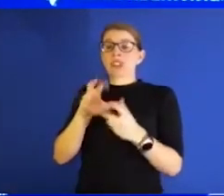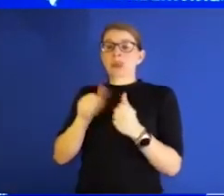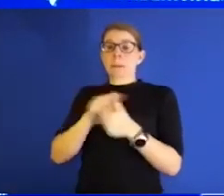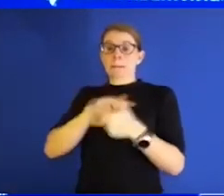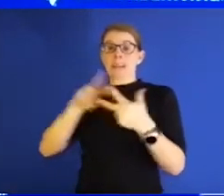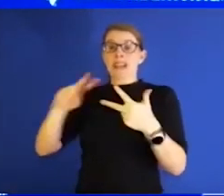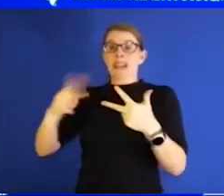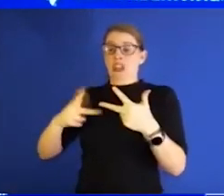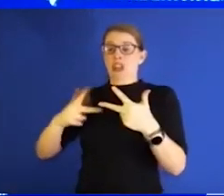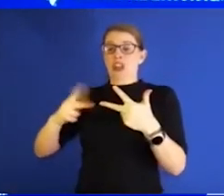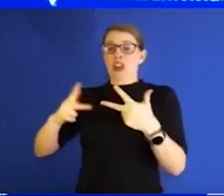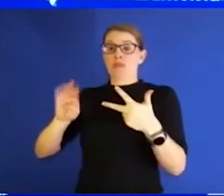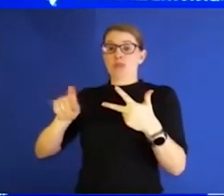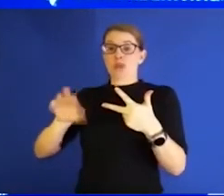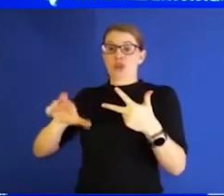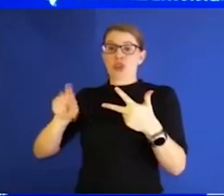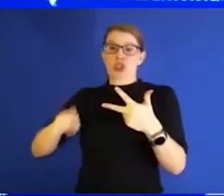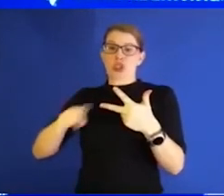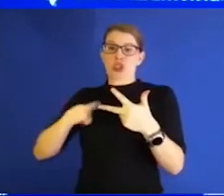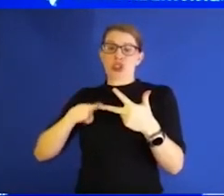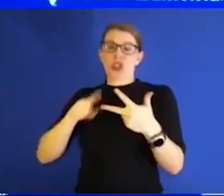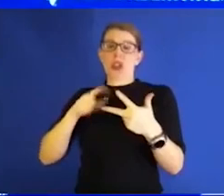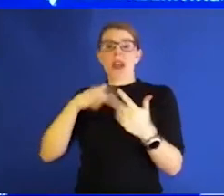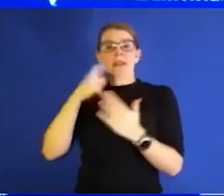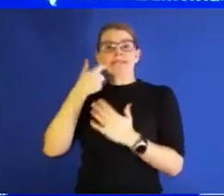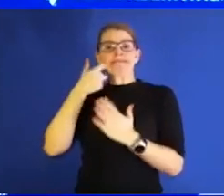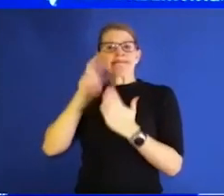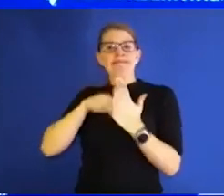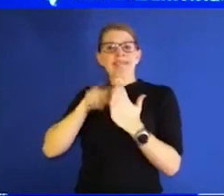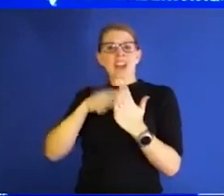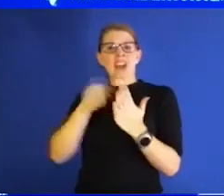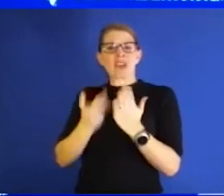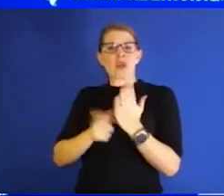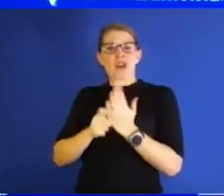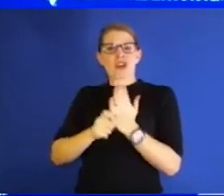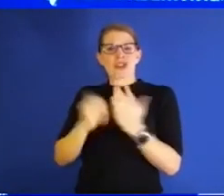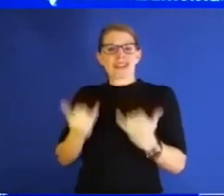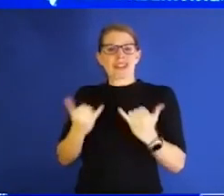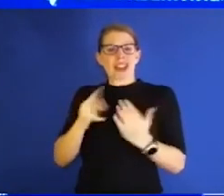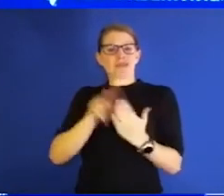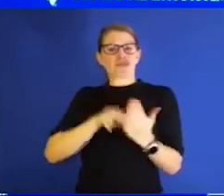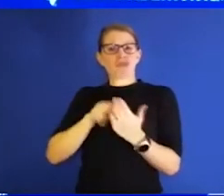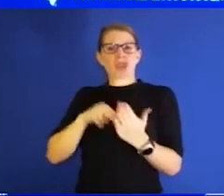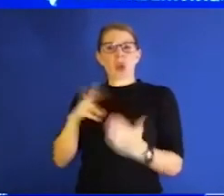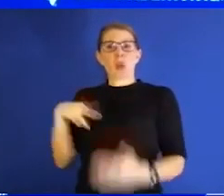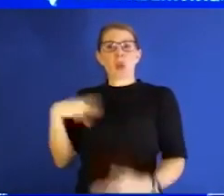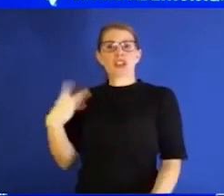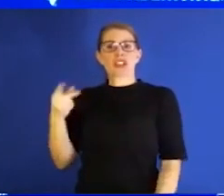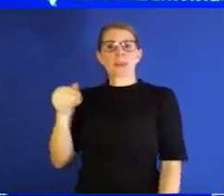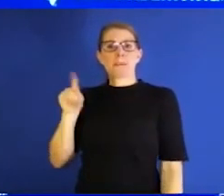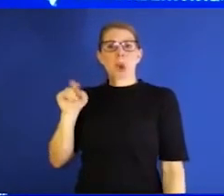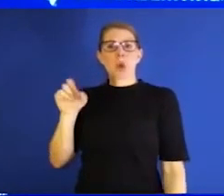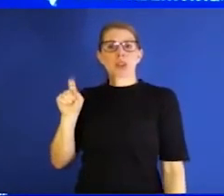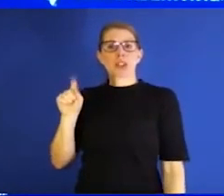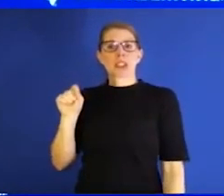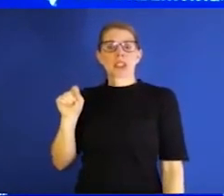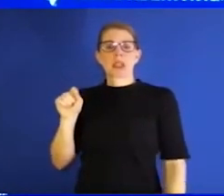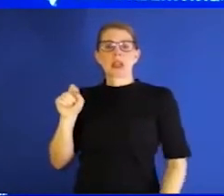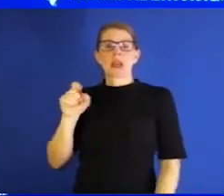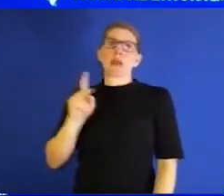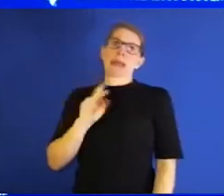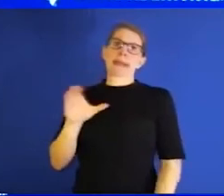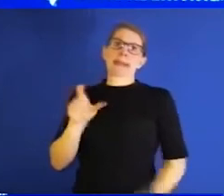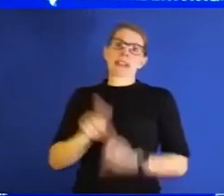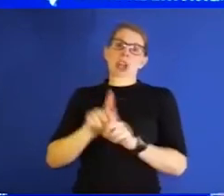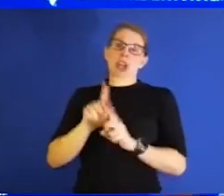booster. I just was reading, I think, a couple articles today in the Washington Post about, or in the Kansas City Star, one of the two,